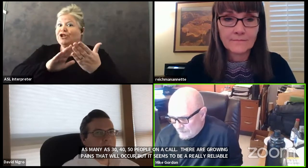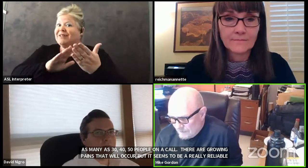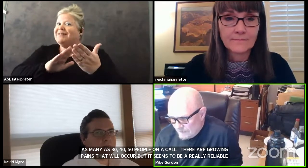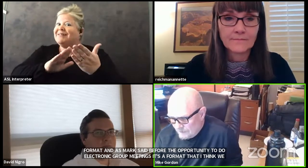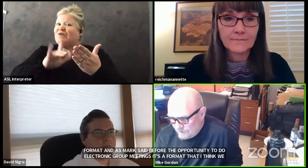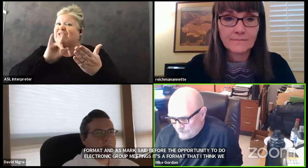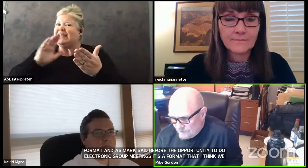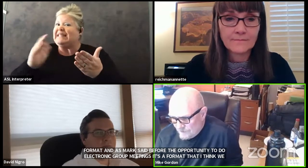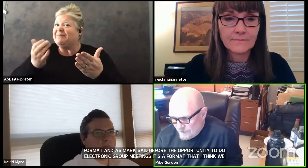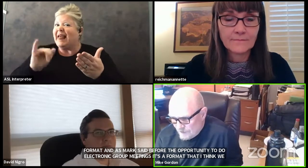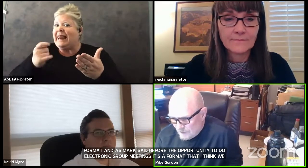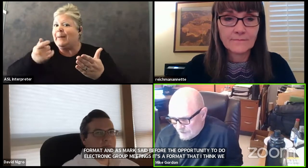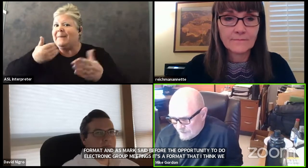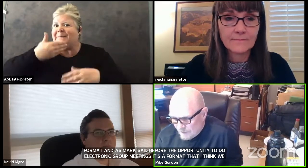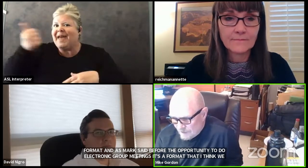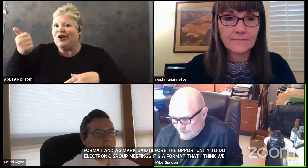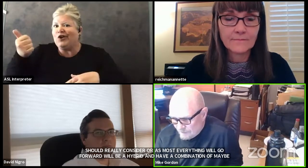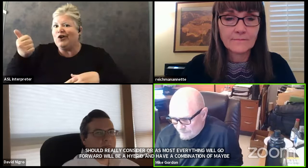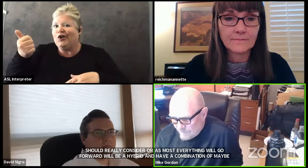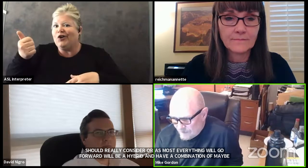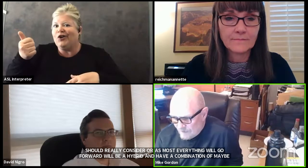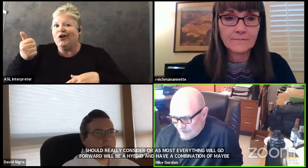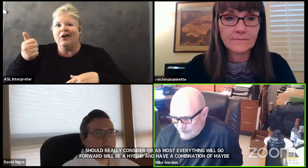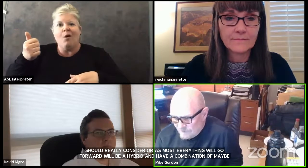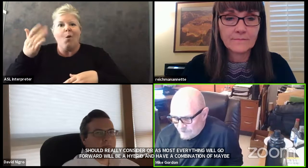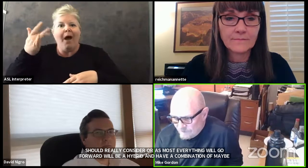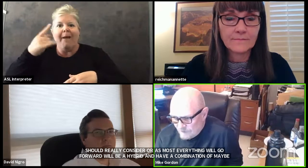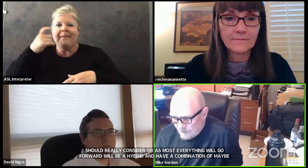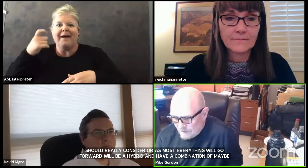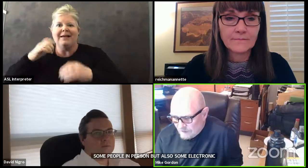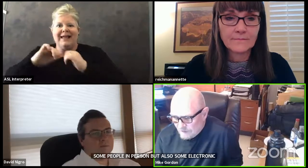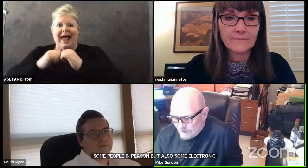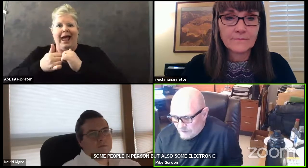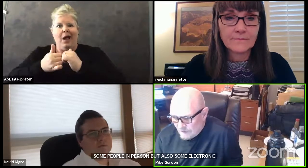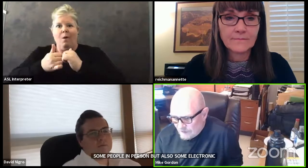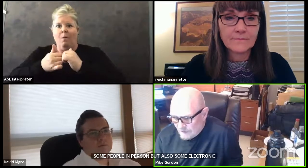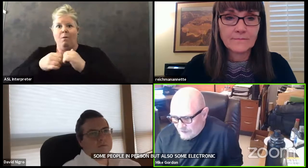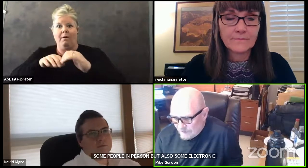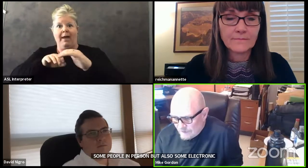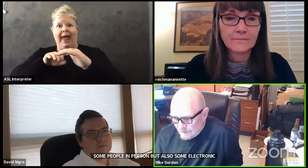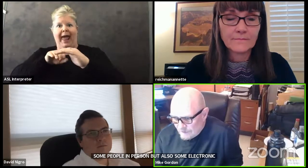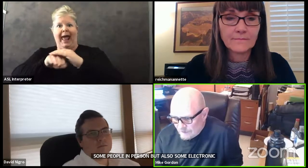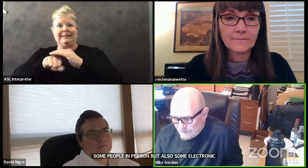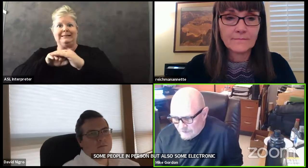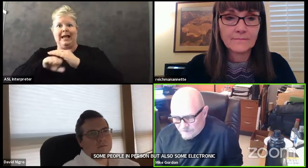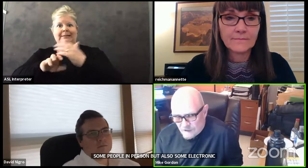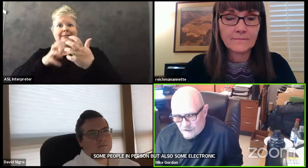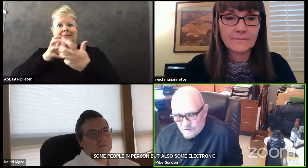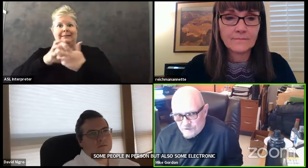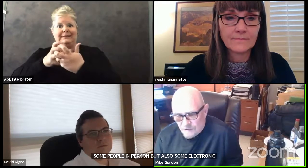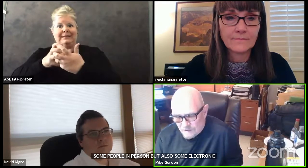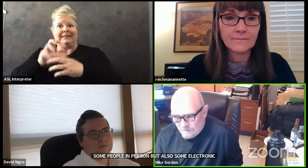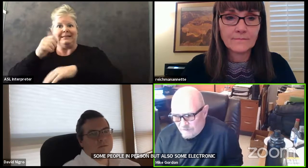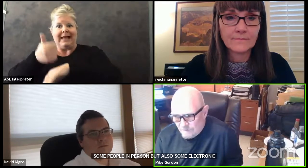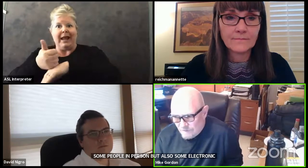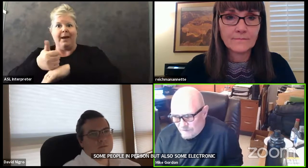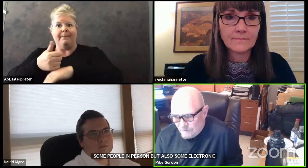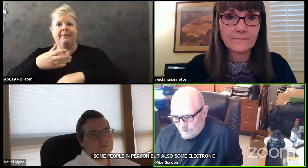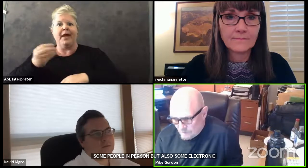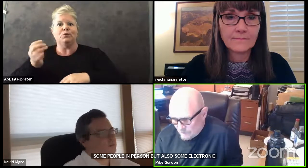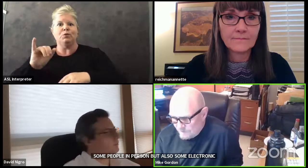because just the uh the layout of the access uh and the the exchange uh